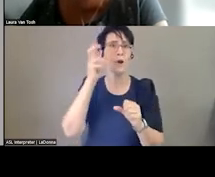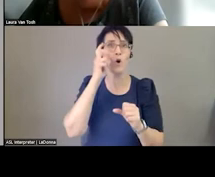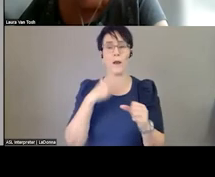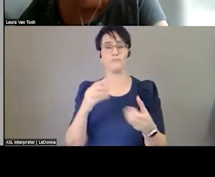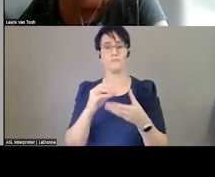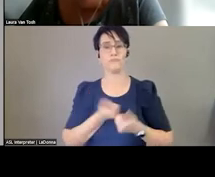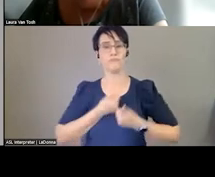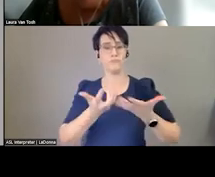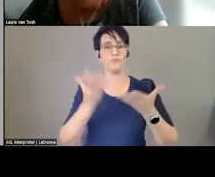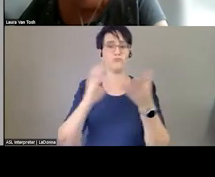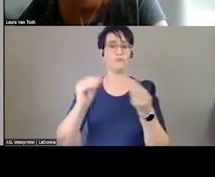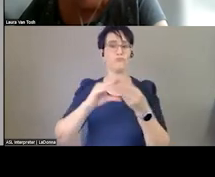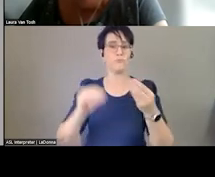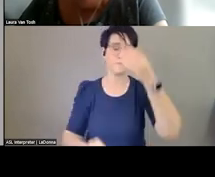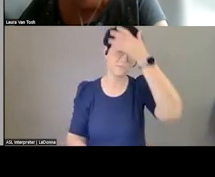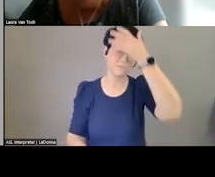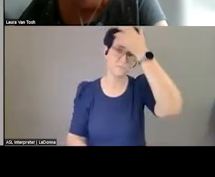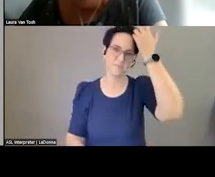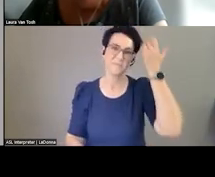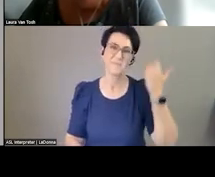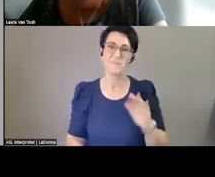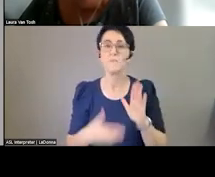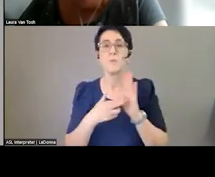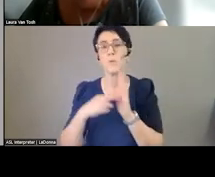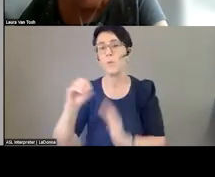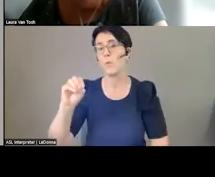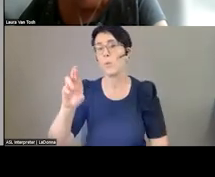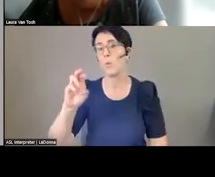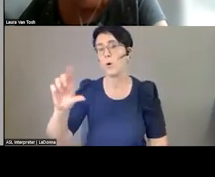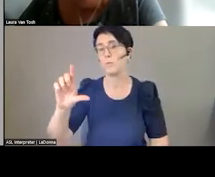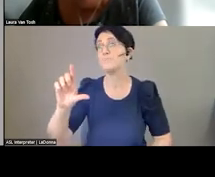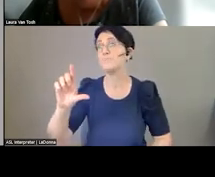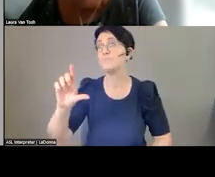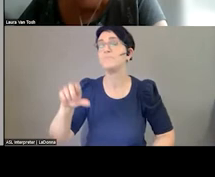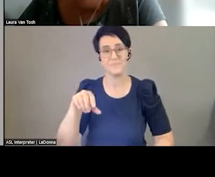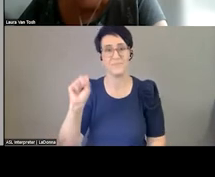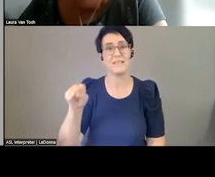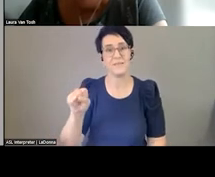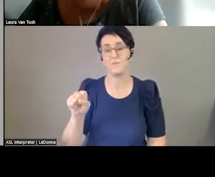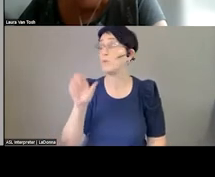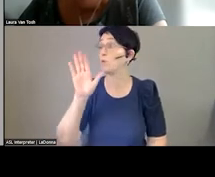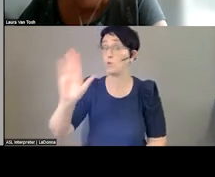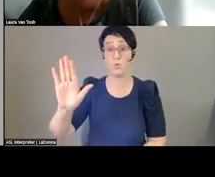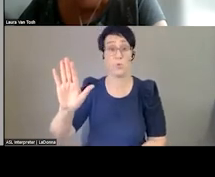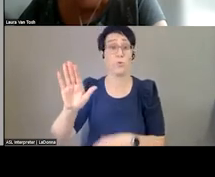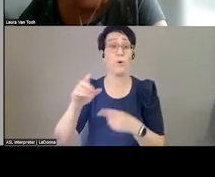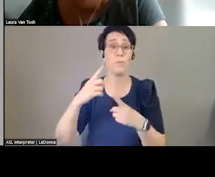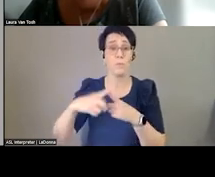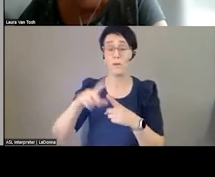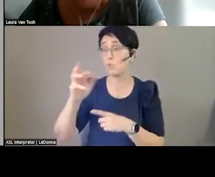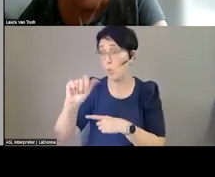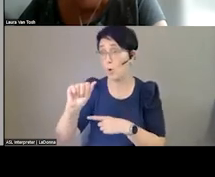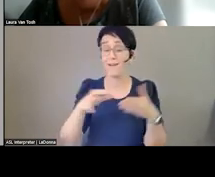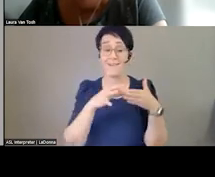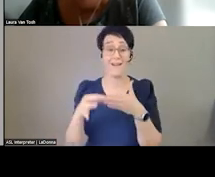Yeah, no, and there's just so much truth in everything you say, and we're so important to have you and Laura guiding this process. And